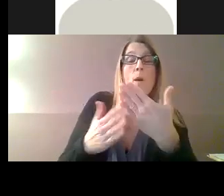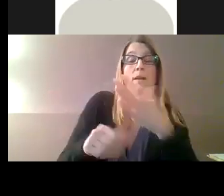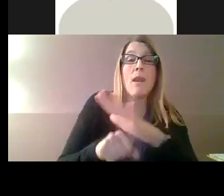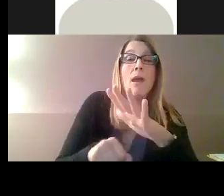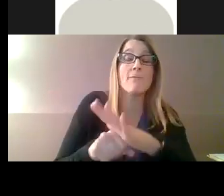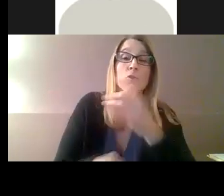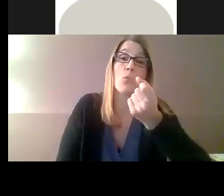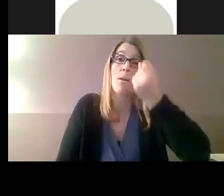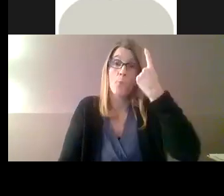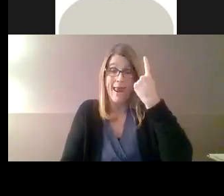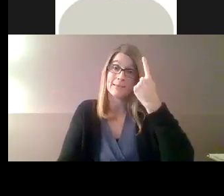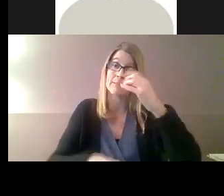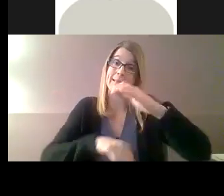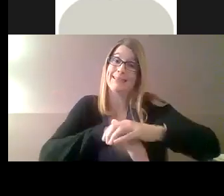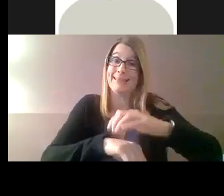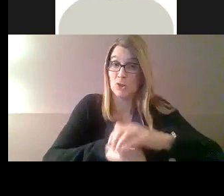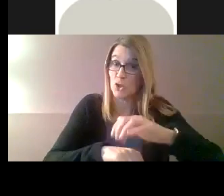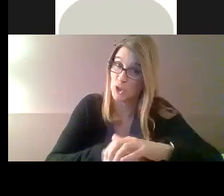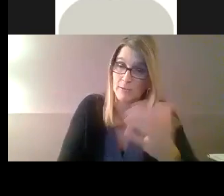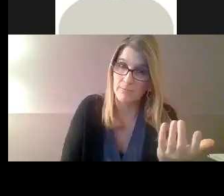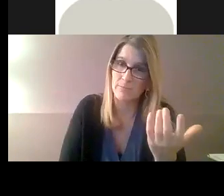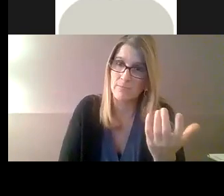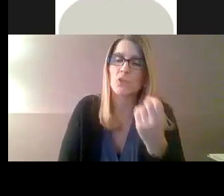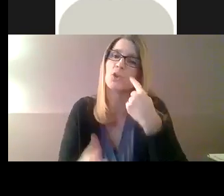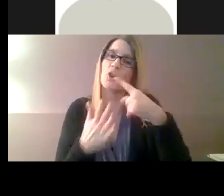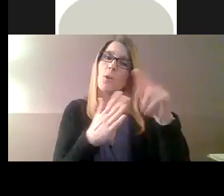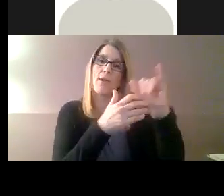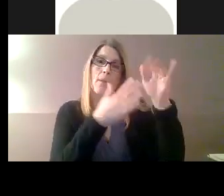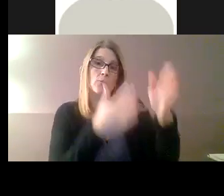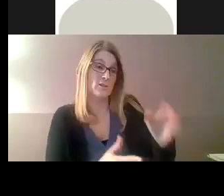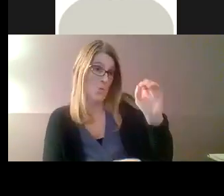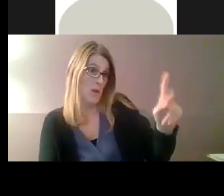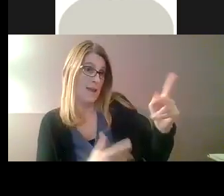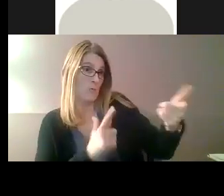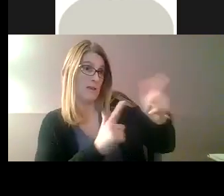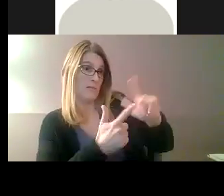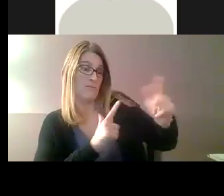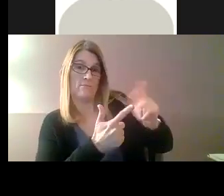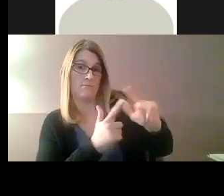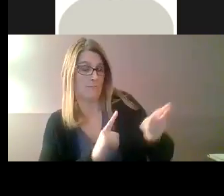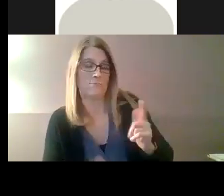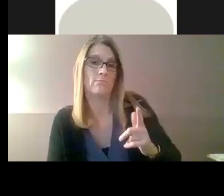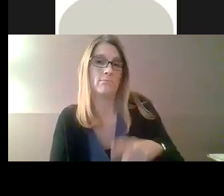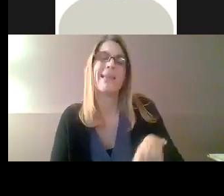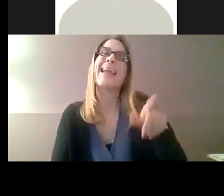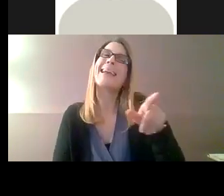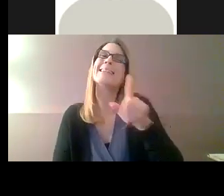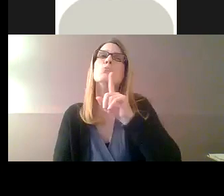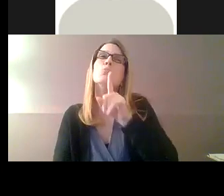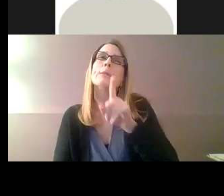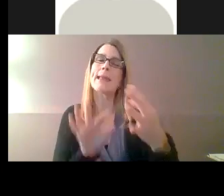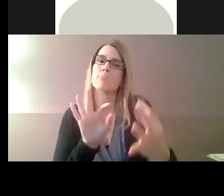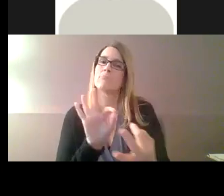not everybody, they may not be able to read English if ASL is their first language. So